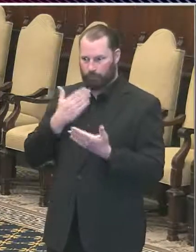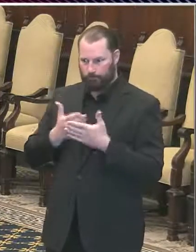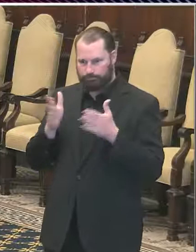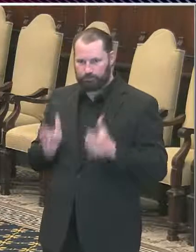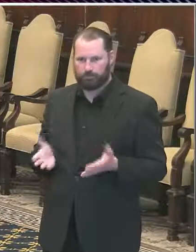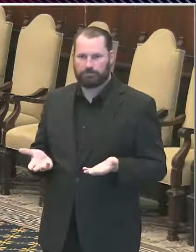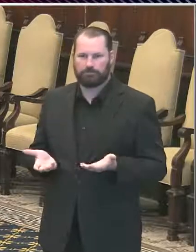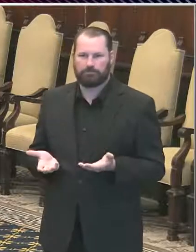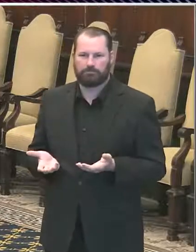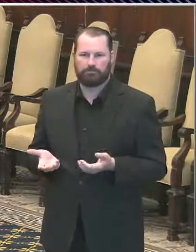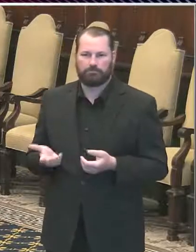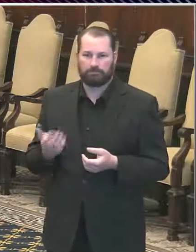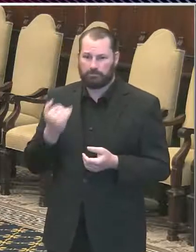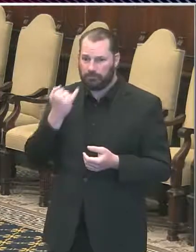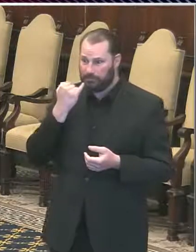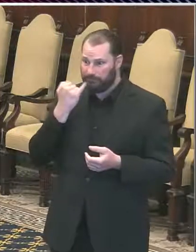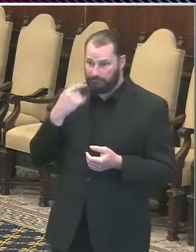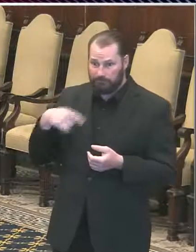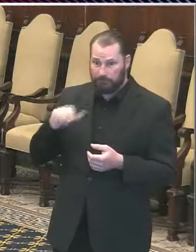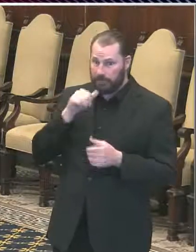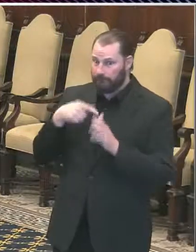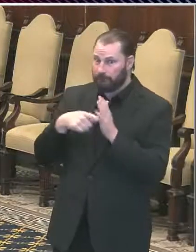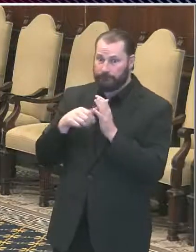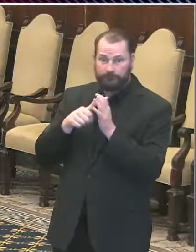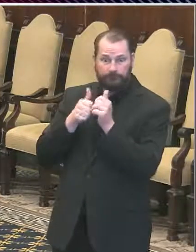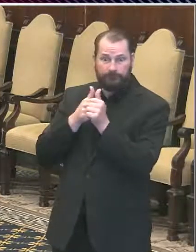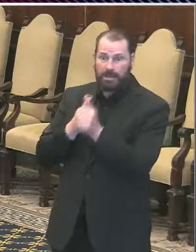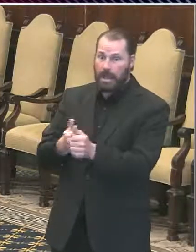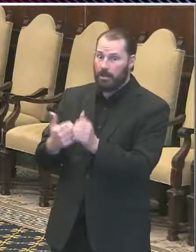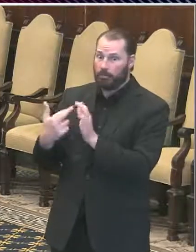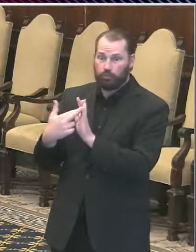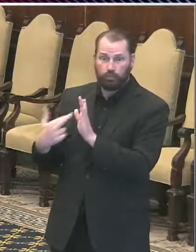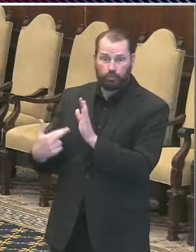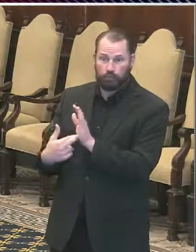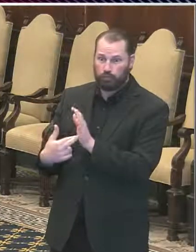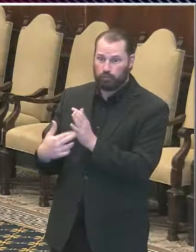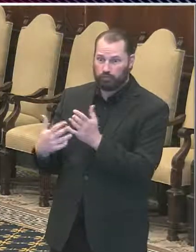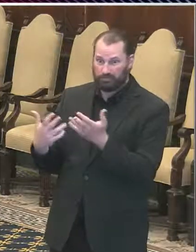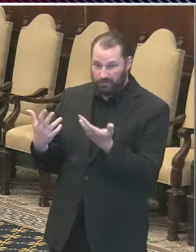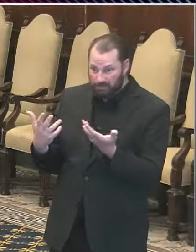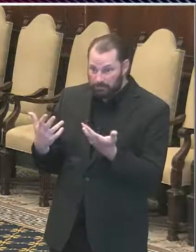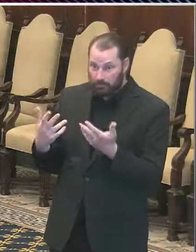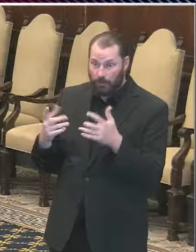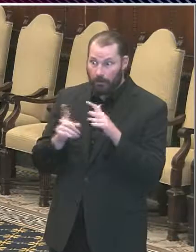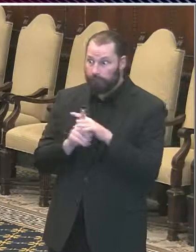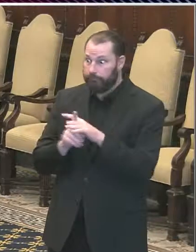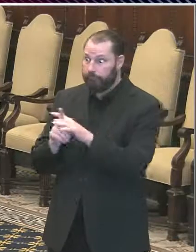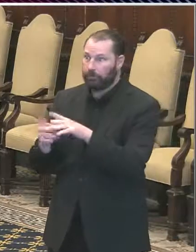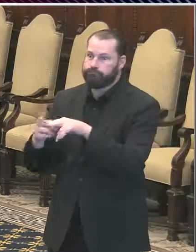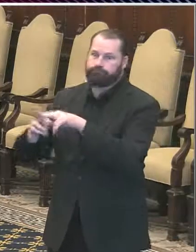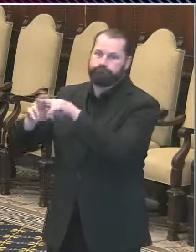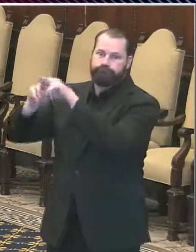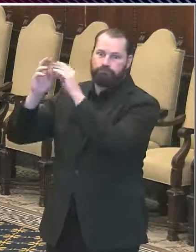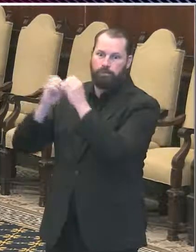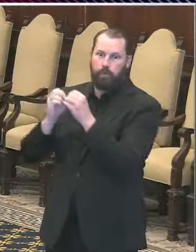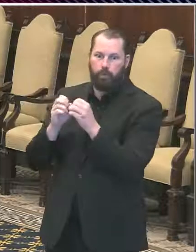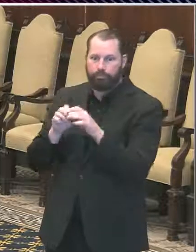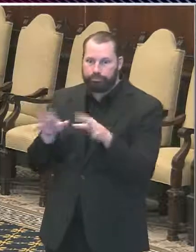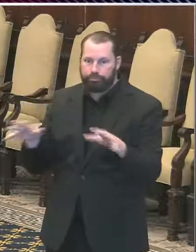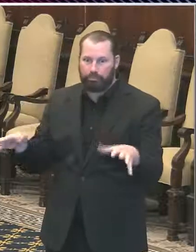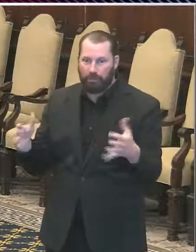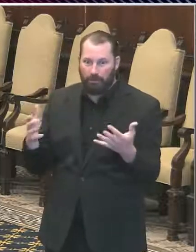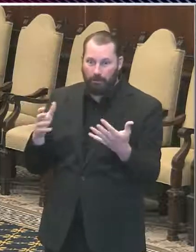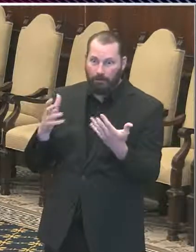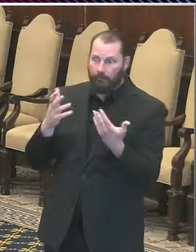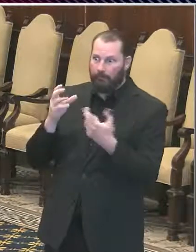don't do it and we continue to, we have these flare-ups in September, October, November, and we're back to 500 and 600 cases a day,